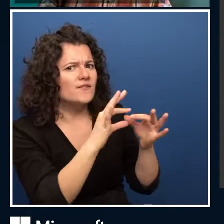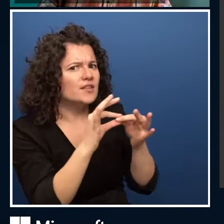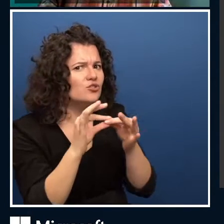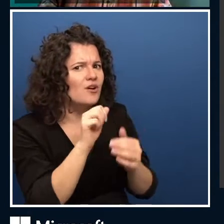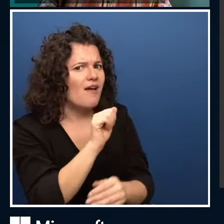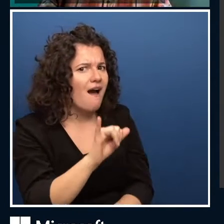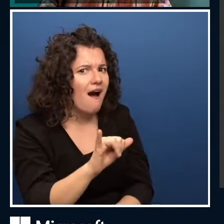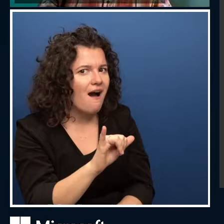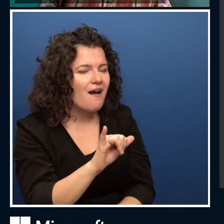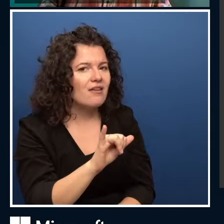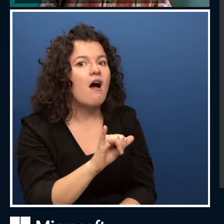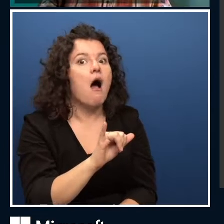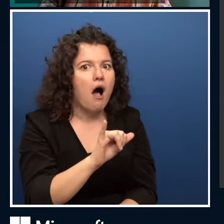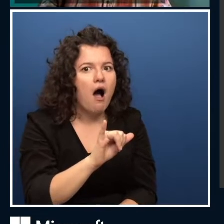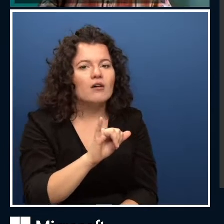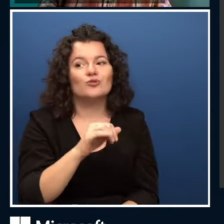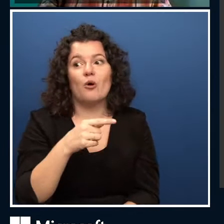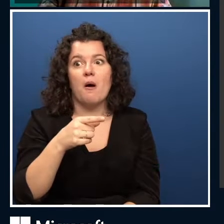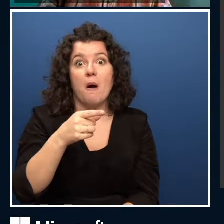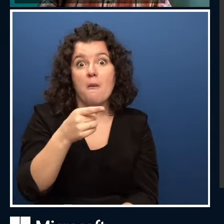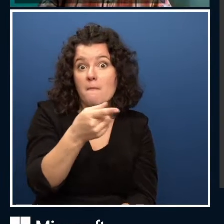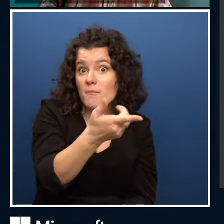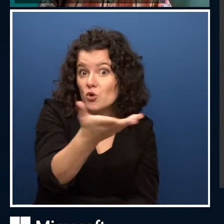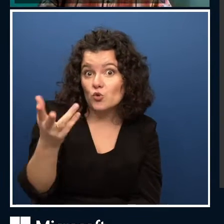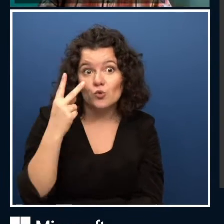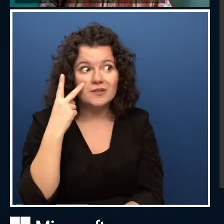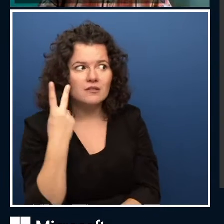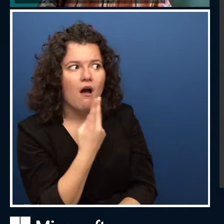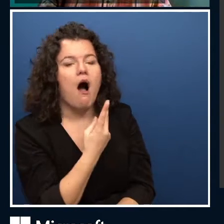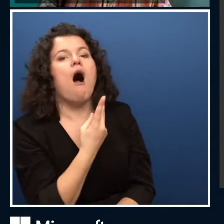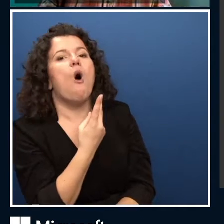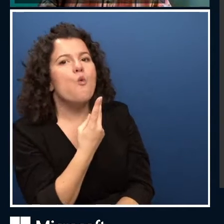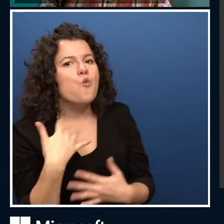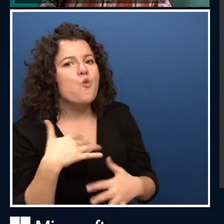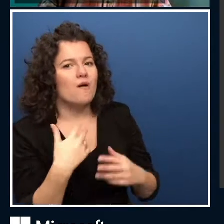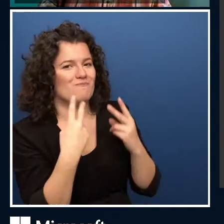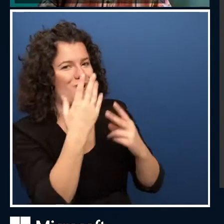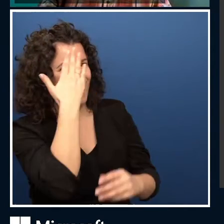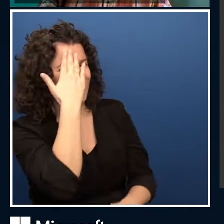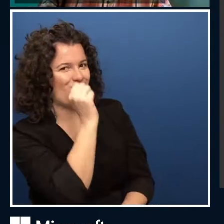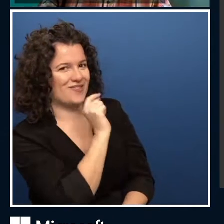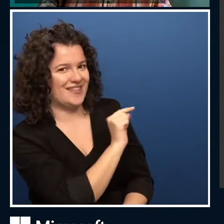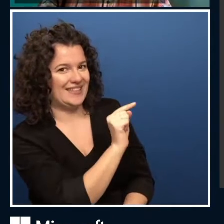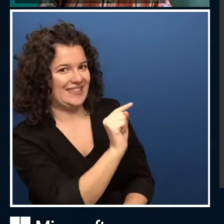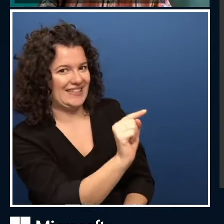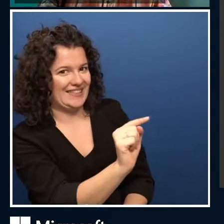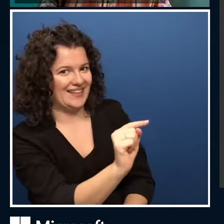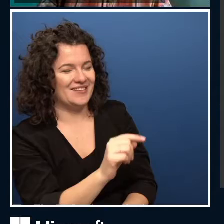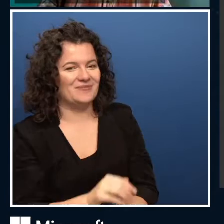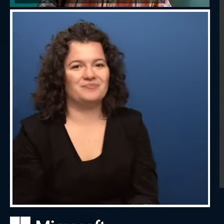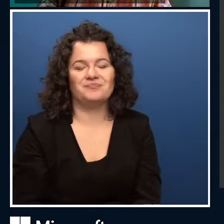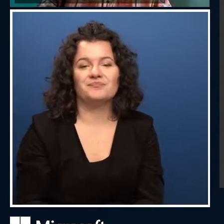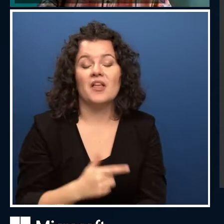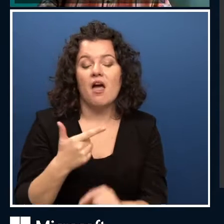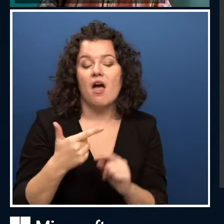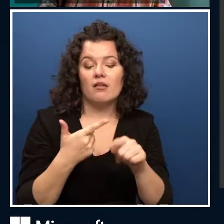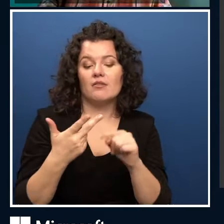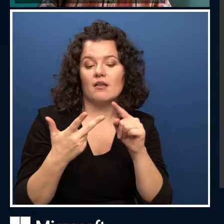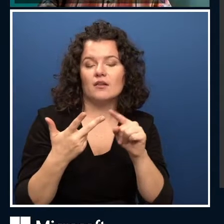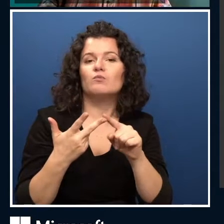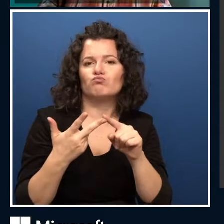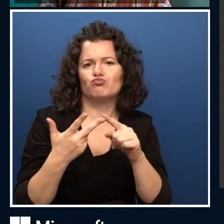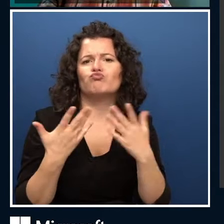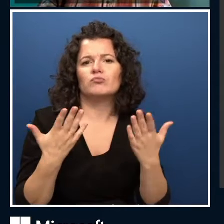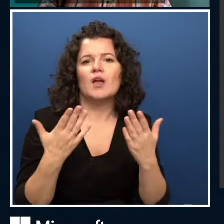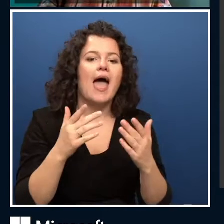onto the latest and the greatest in the AI space. We're going to be talking a lot about ethical AI, responsible AI, privacy and AI